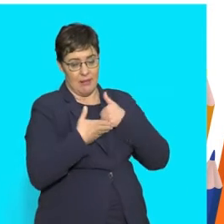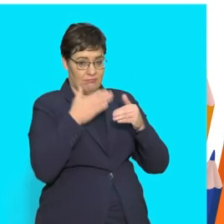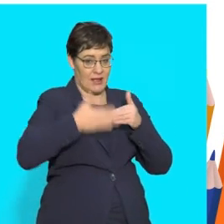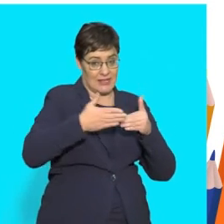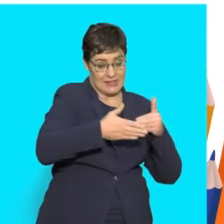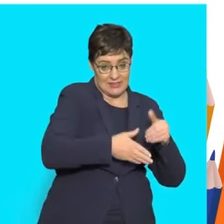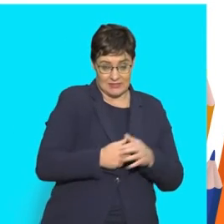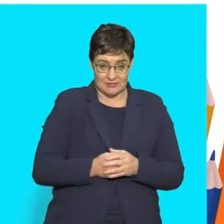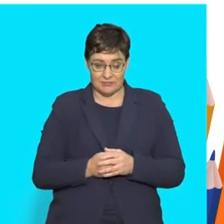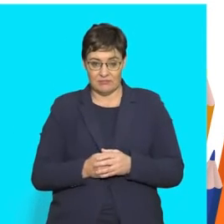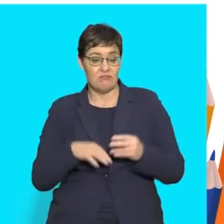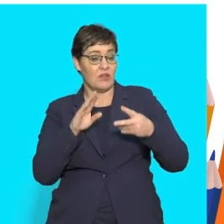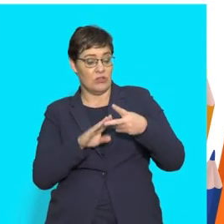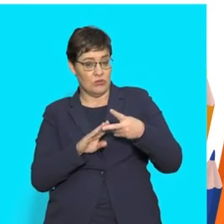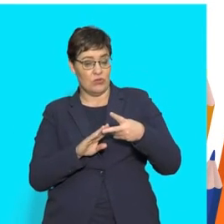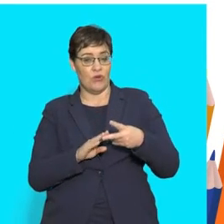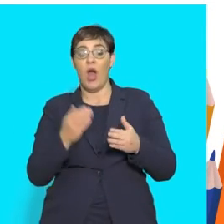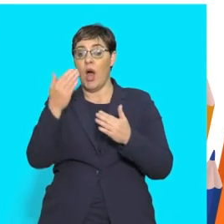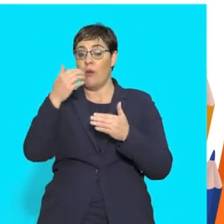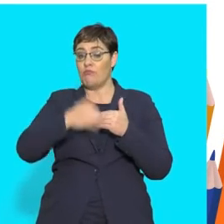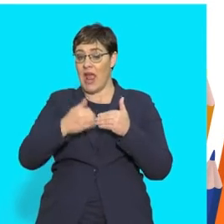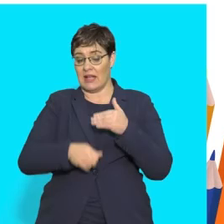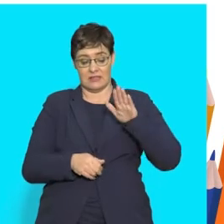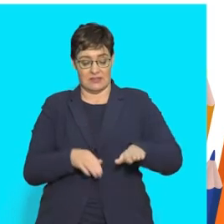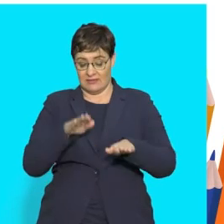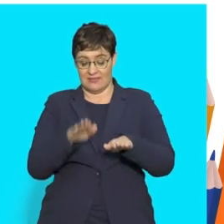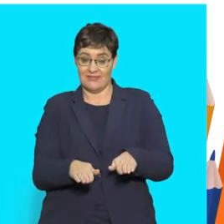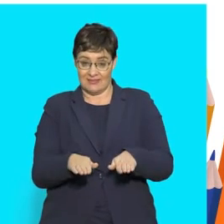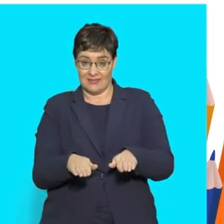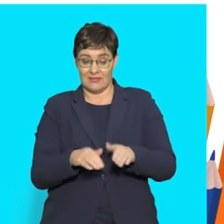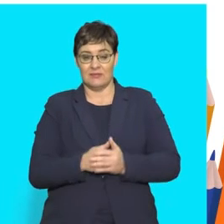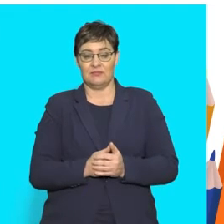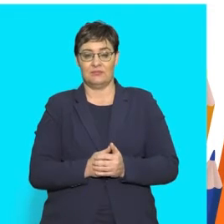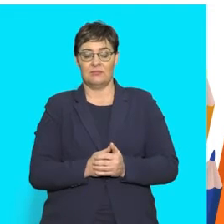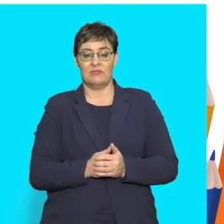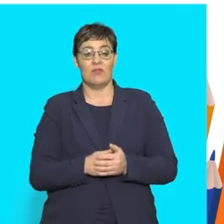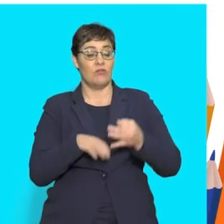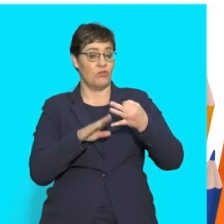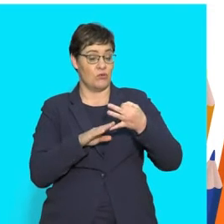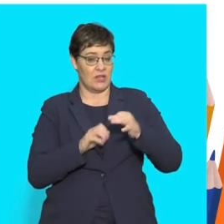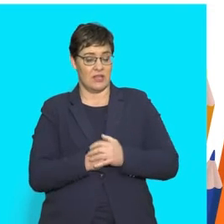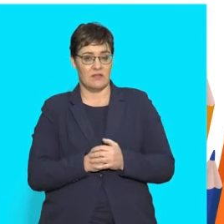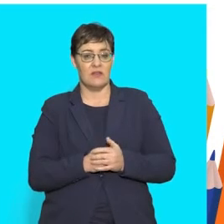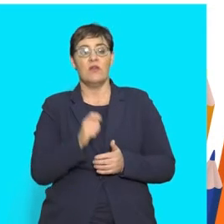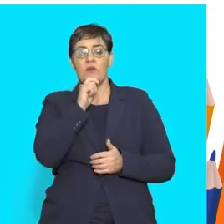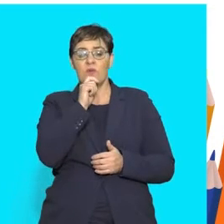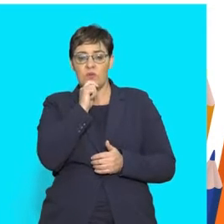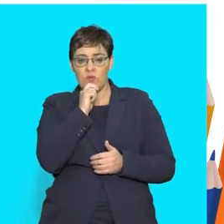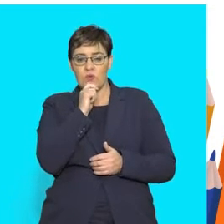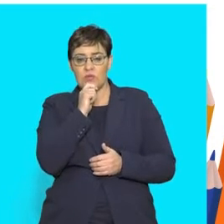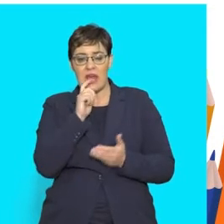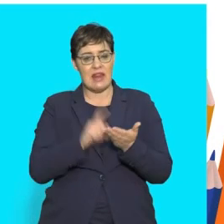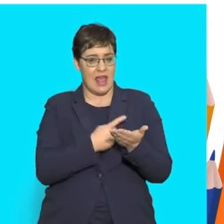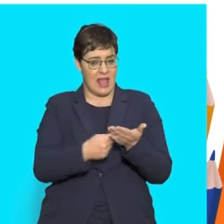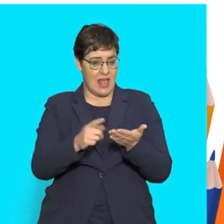2. Place 2 slices of bread next to each other. 3. Use a blunt knife to spread